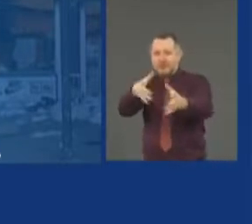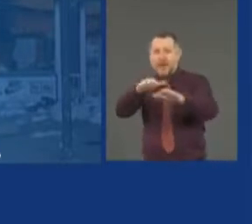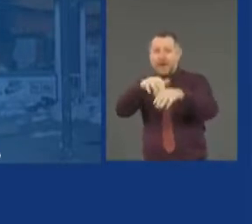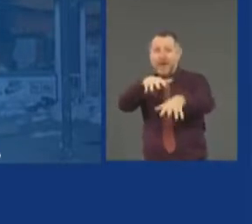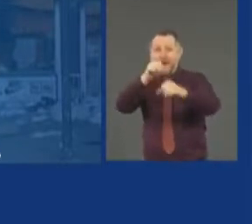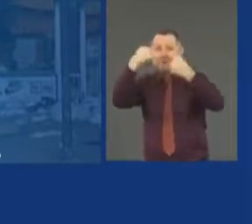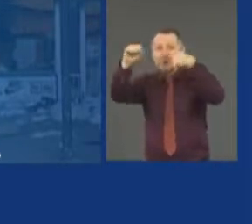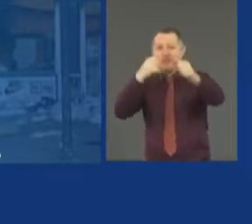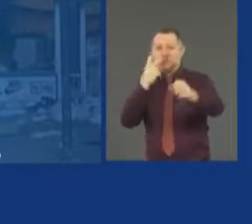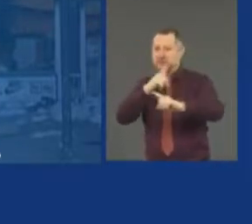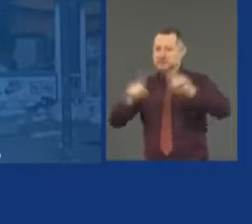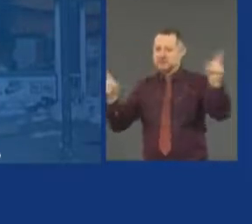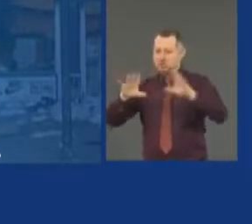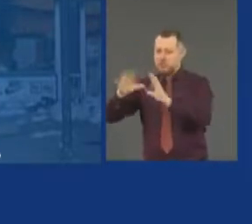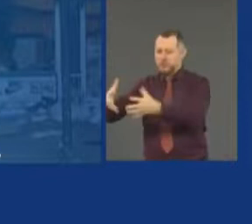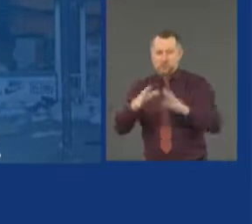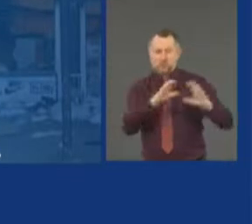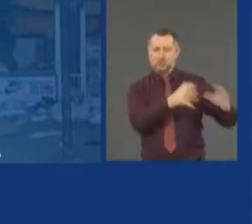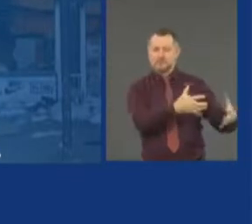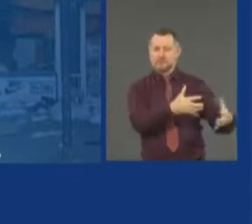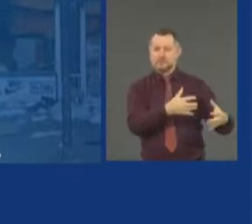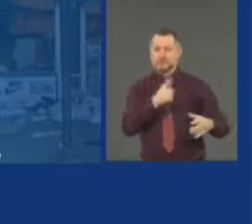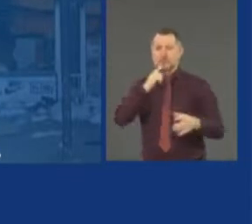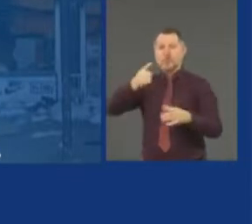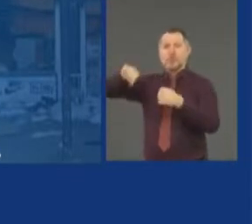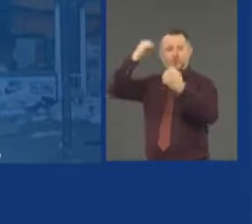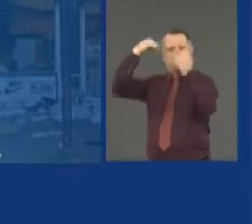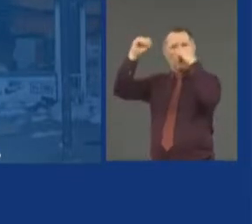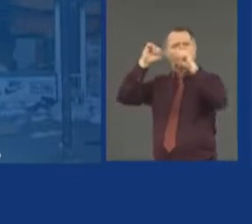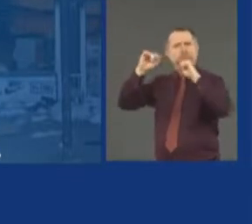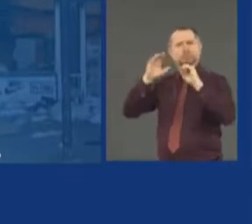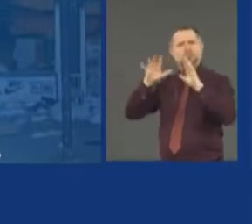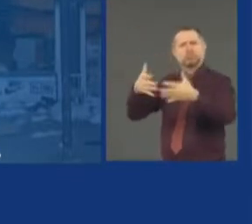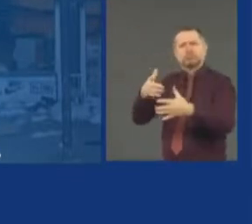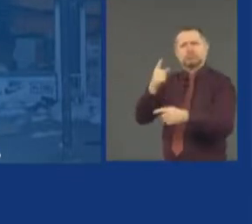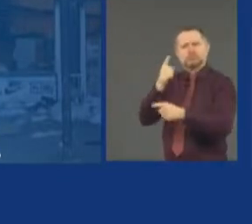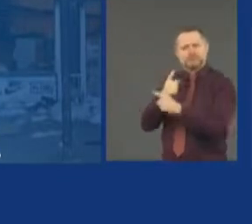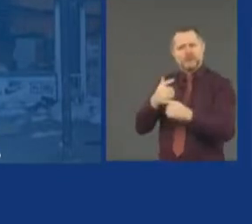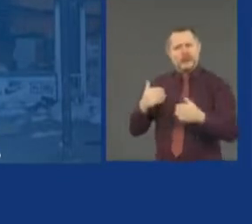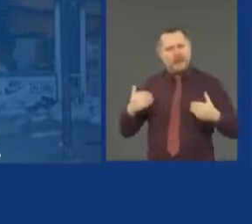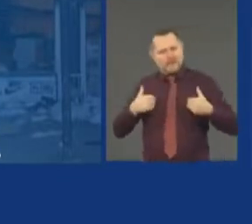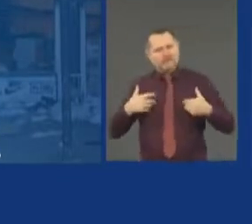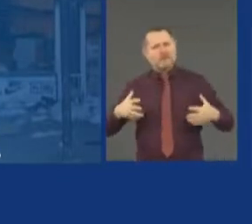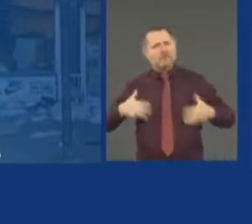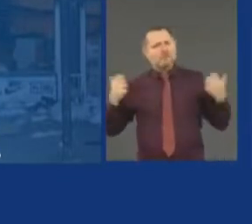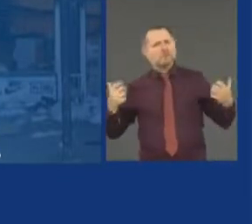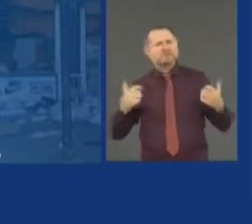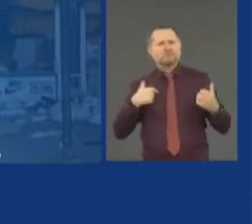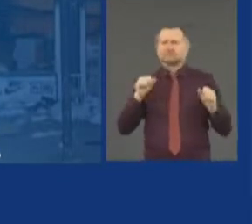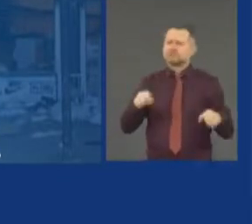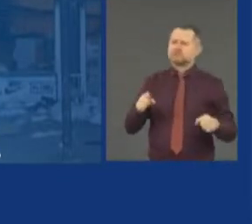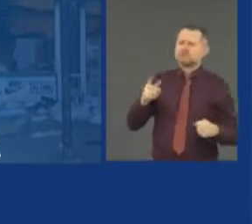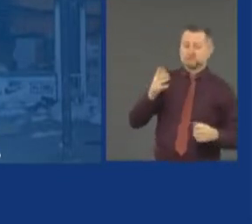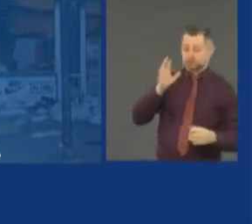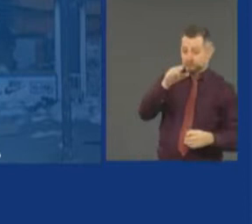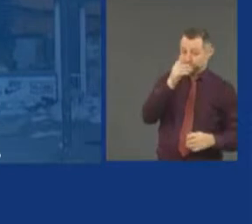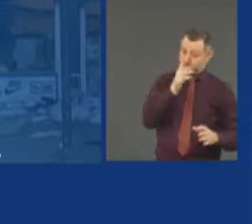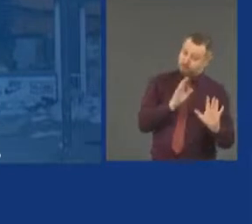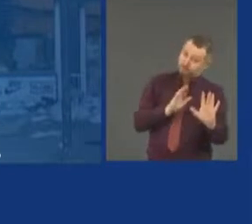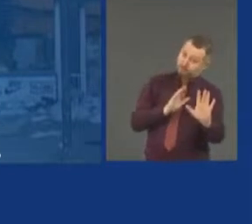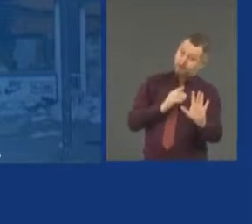On the protesters, they're outraged. And by the way, I agree with them.